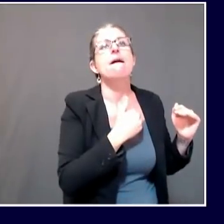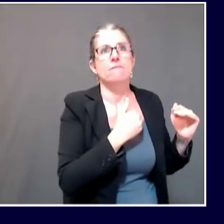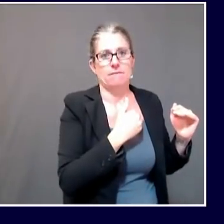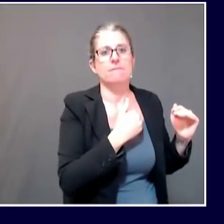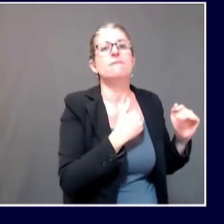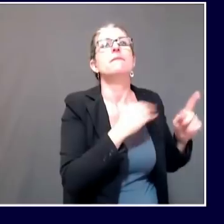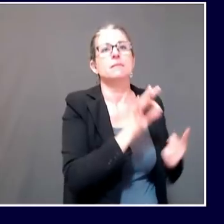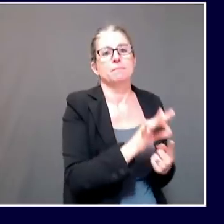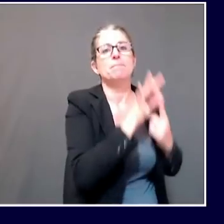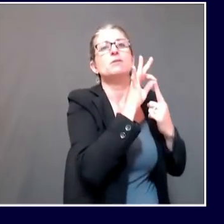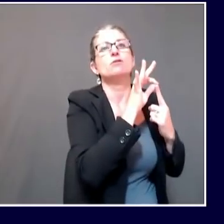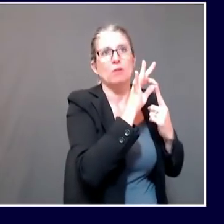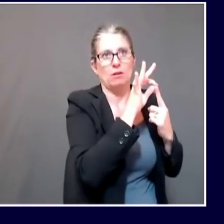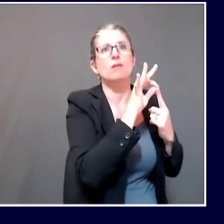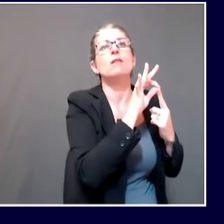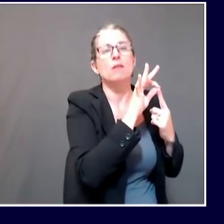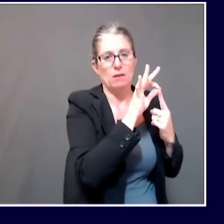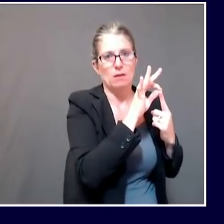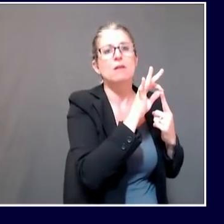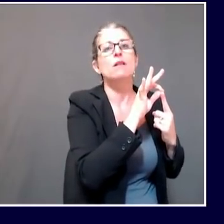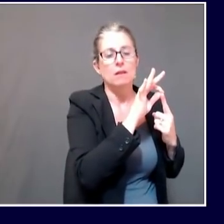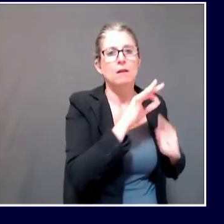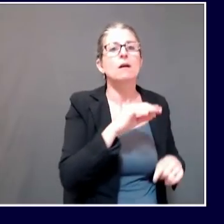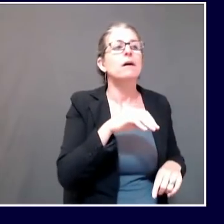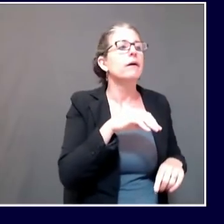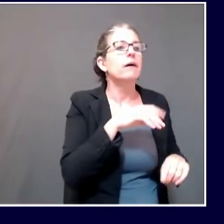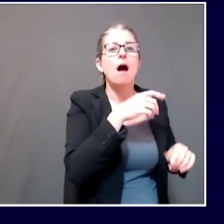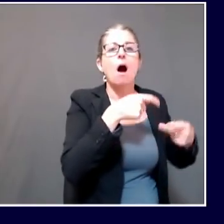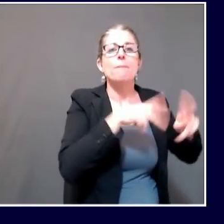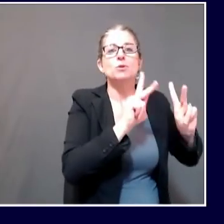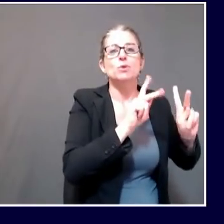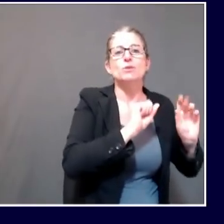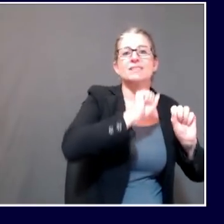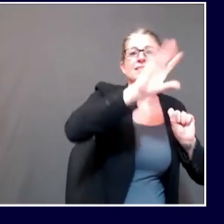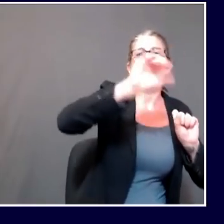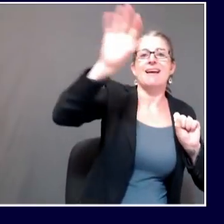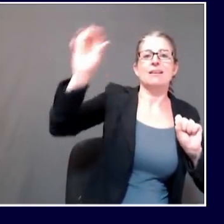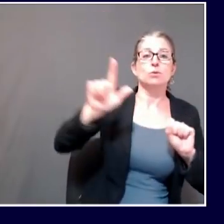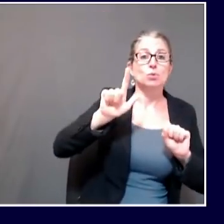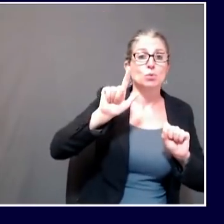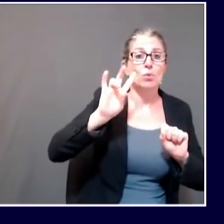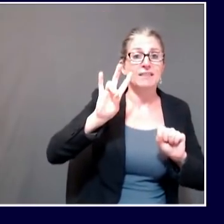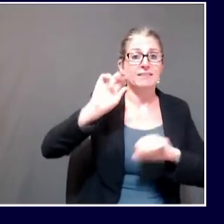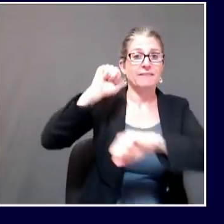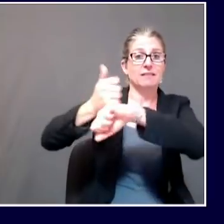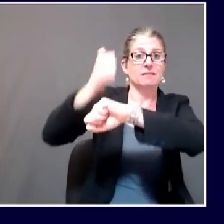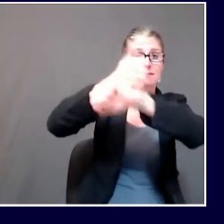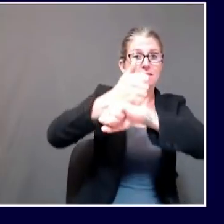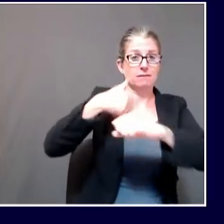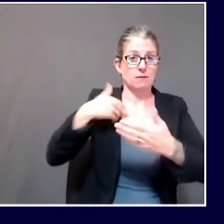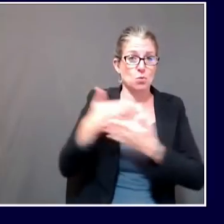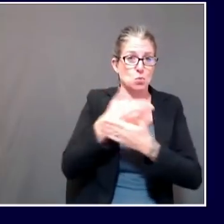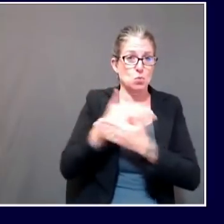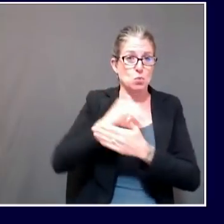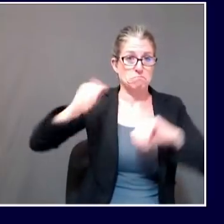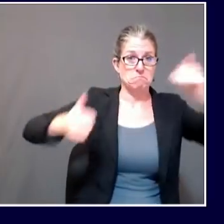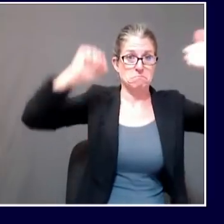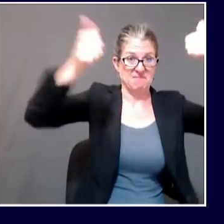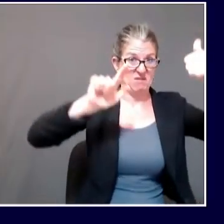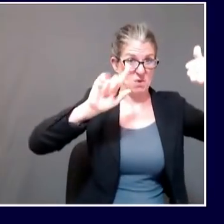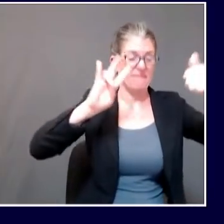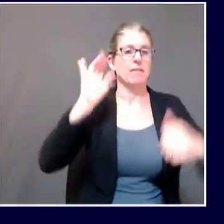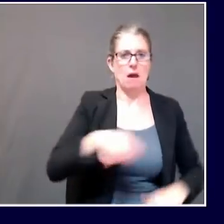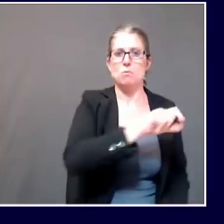sites. Fourth, fourth, the nursing facilities can use these new federally provided point-of-care antigen testing